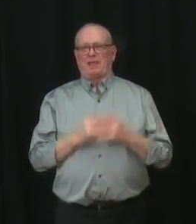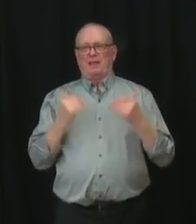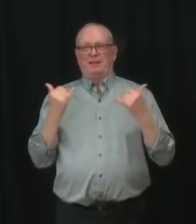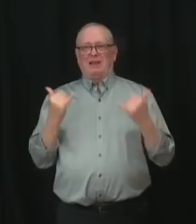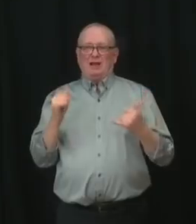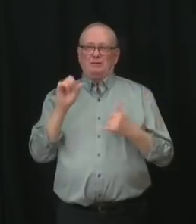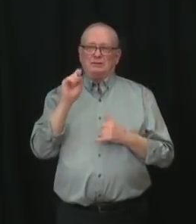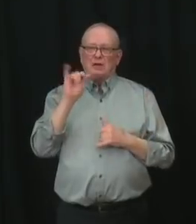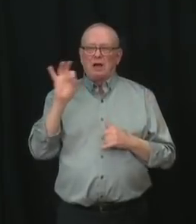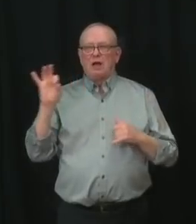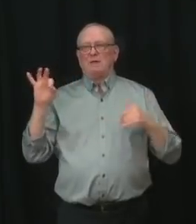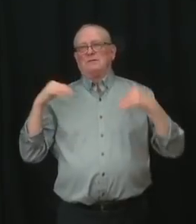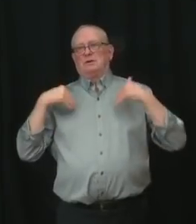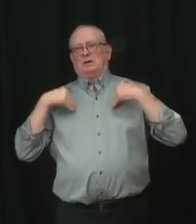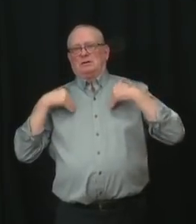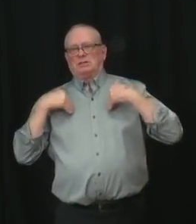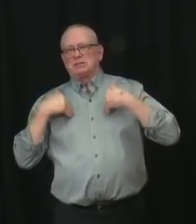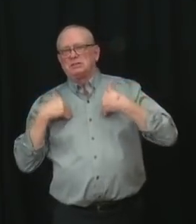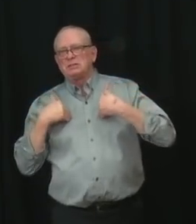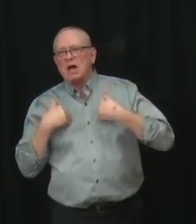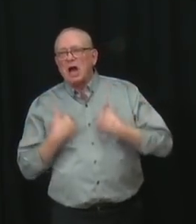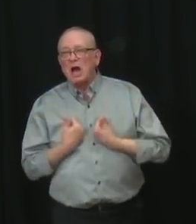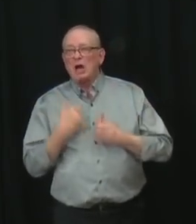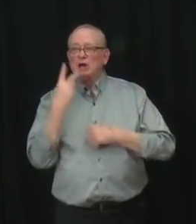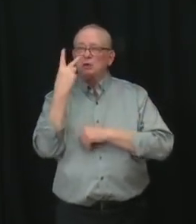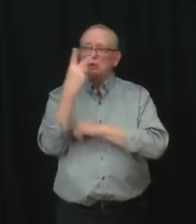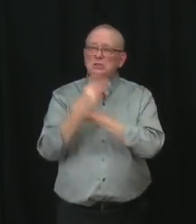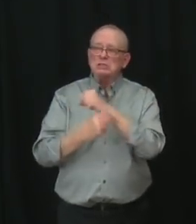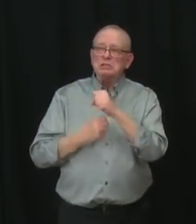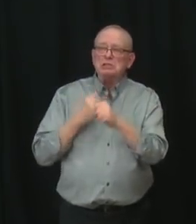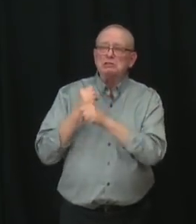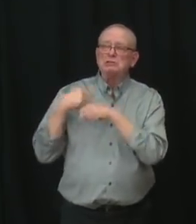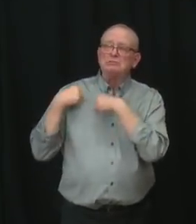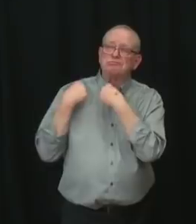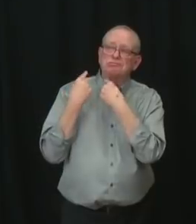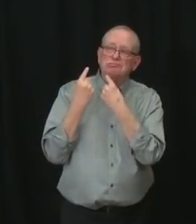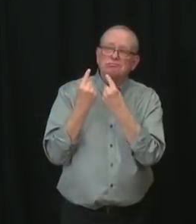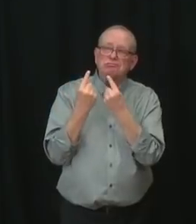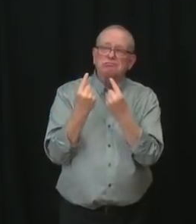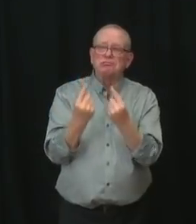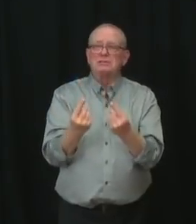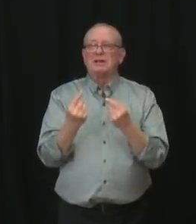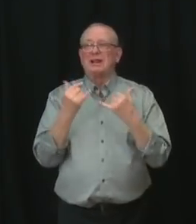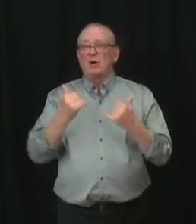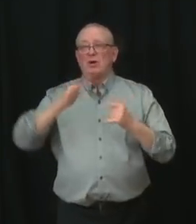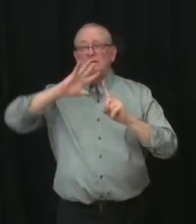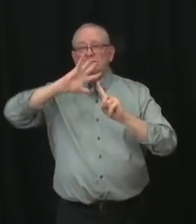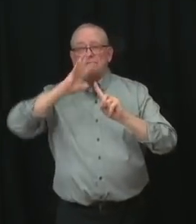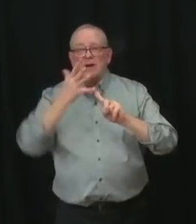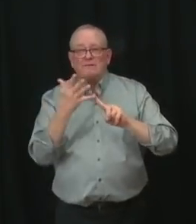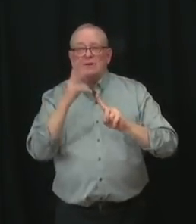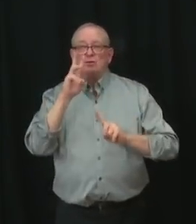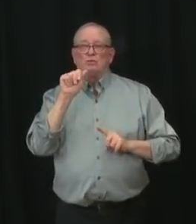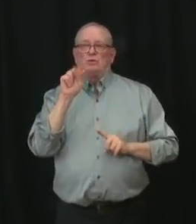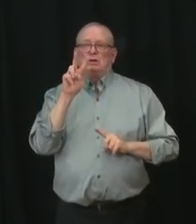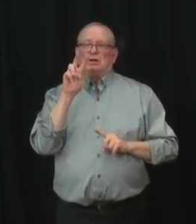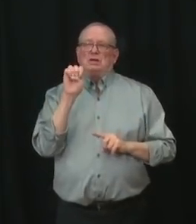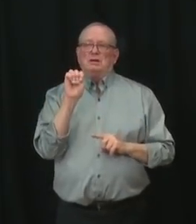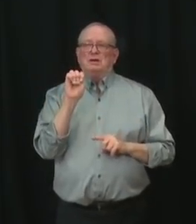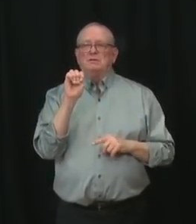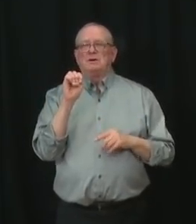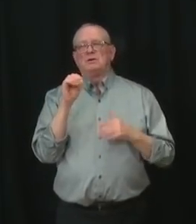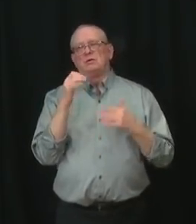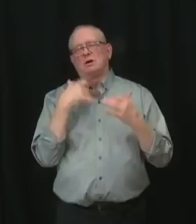two years. We owe them a tremendous debt of gratitude. But I also want to be clear that the health system is there